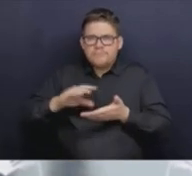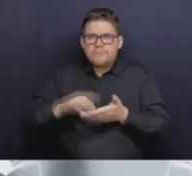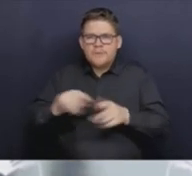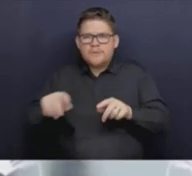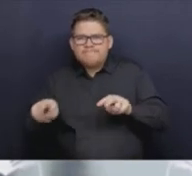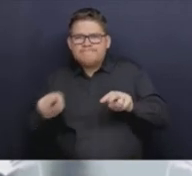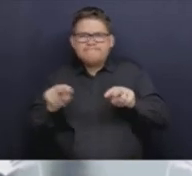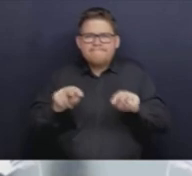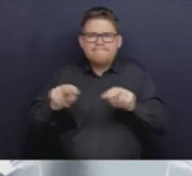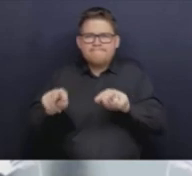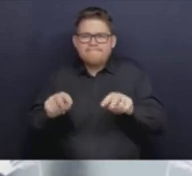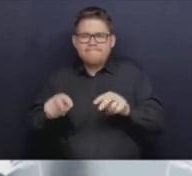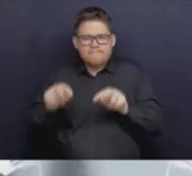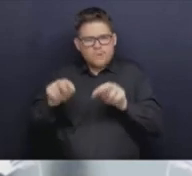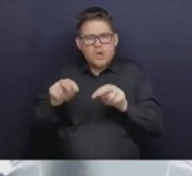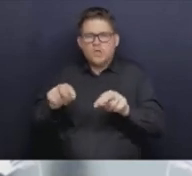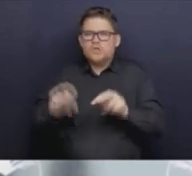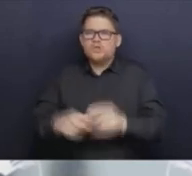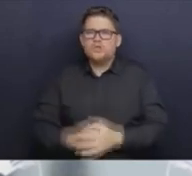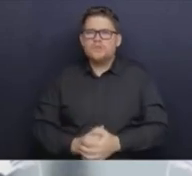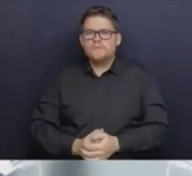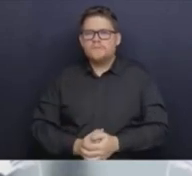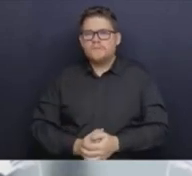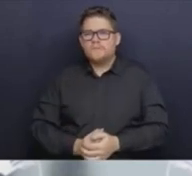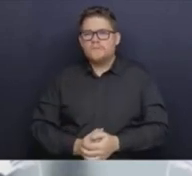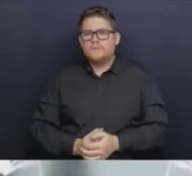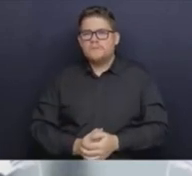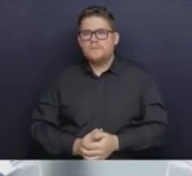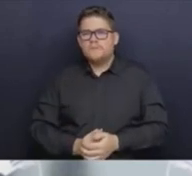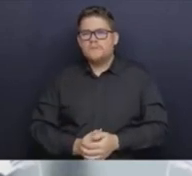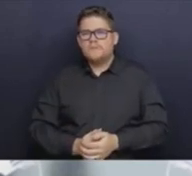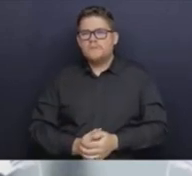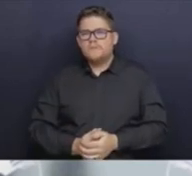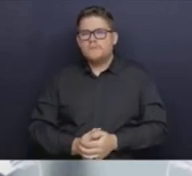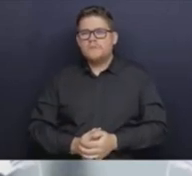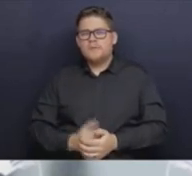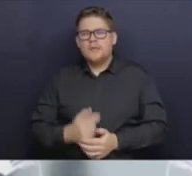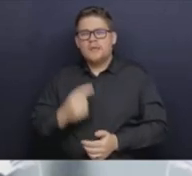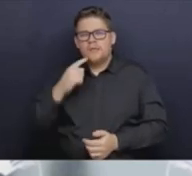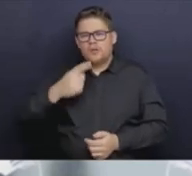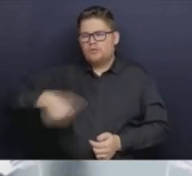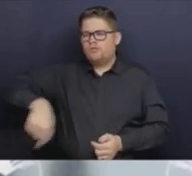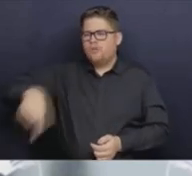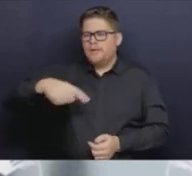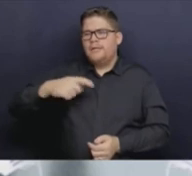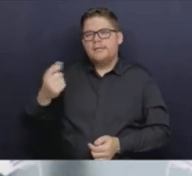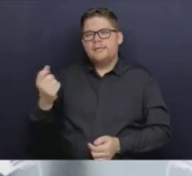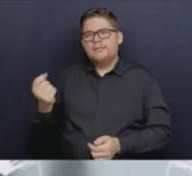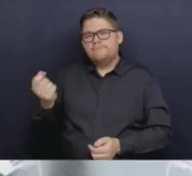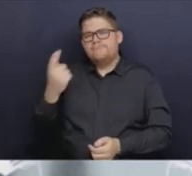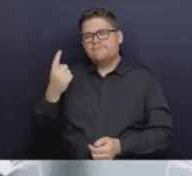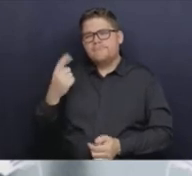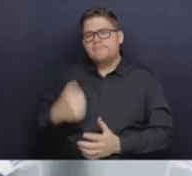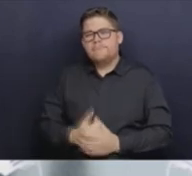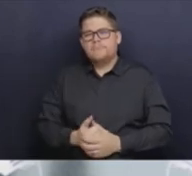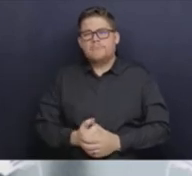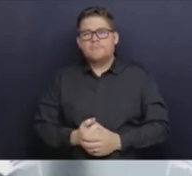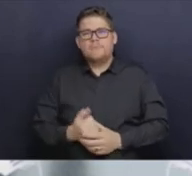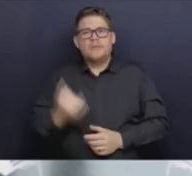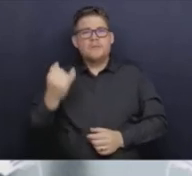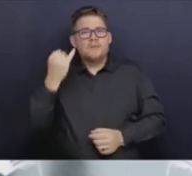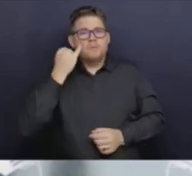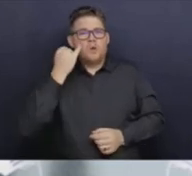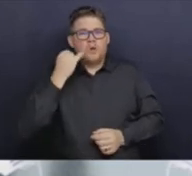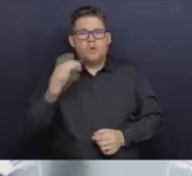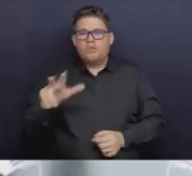system. I mean, I think people would understand that even if it's, let's say, 374 last week and it's 320 or something this